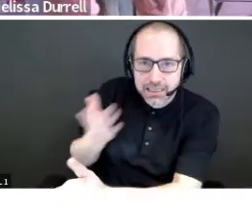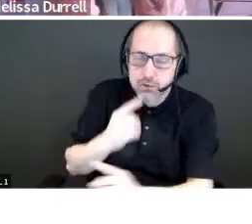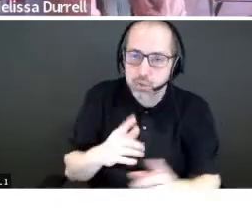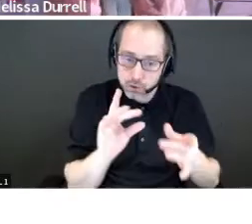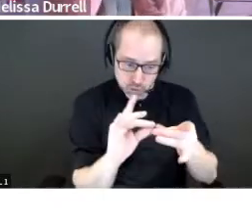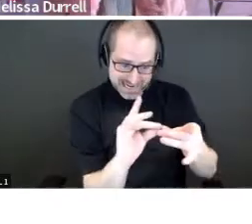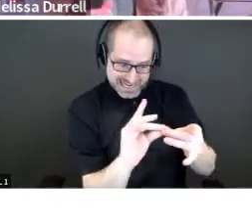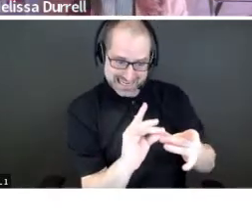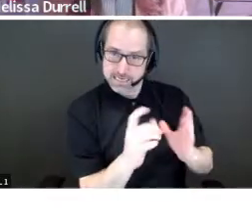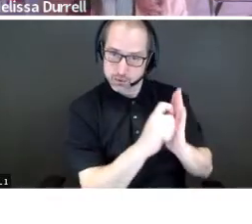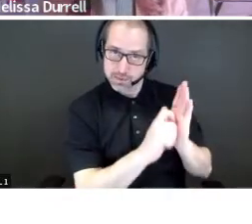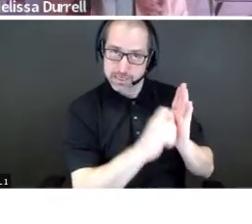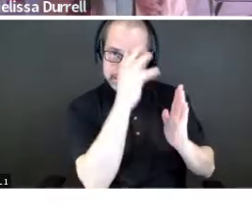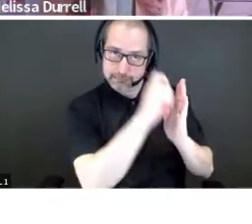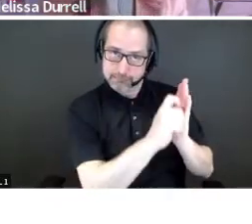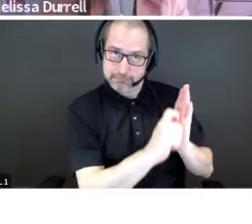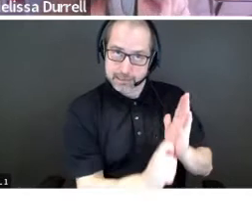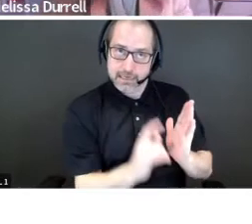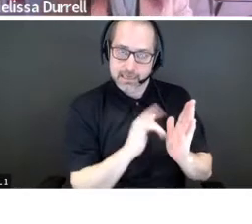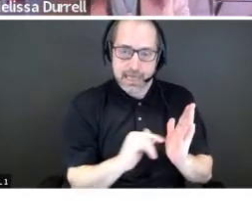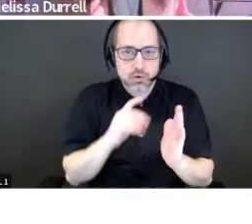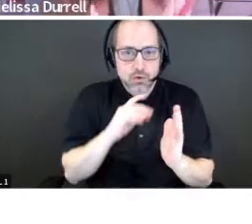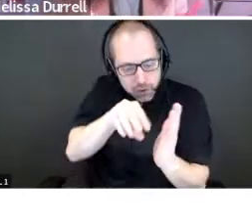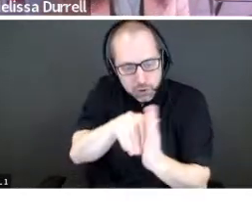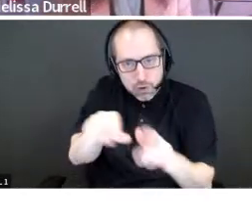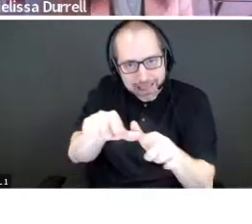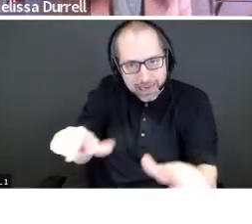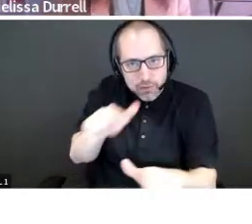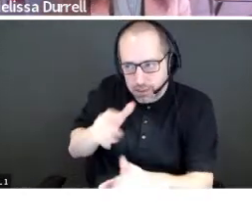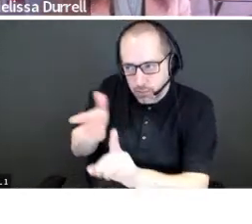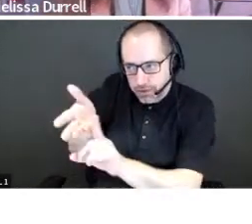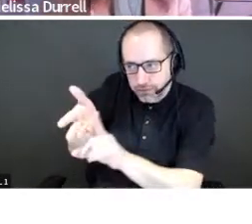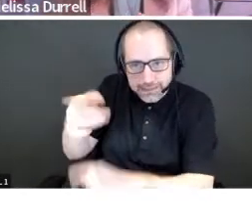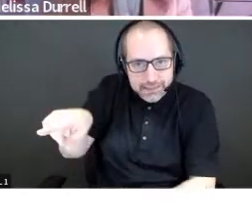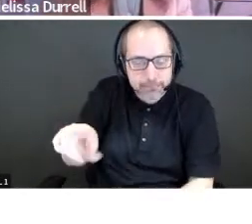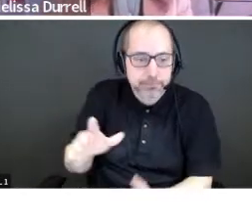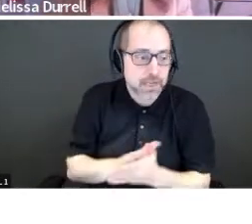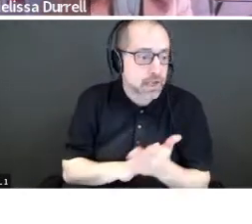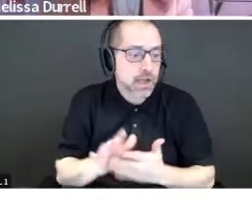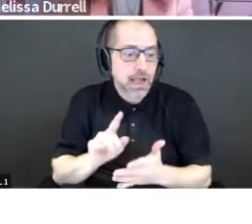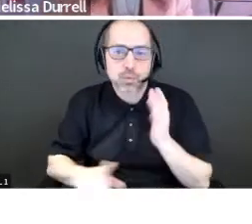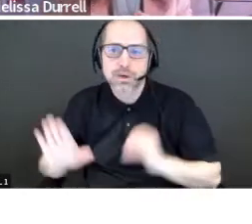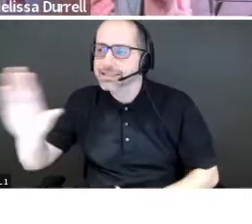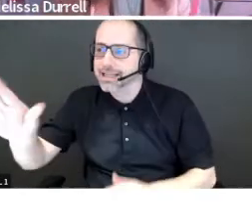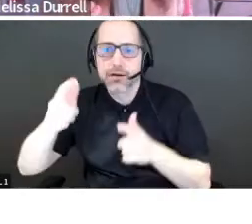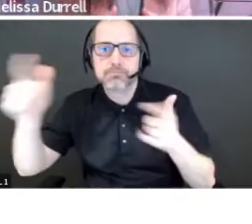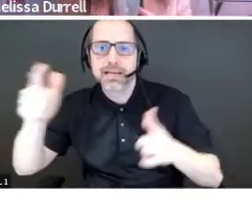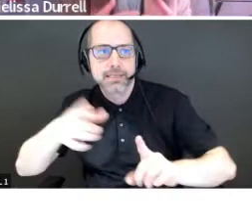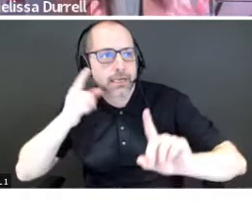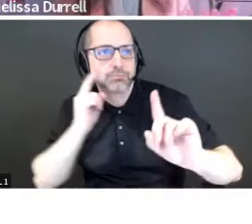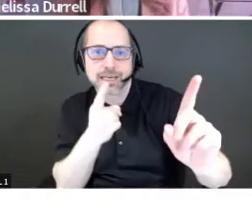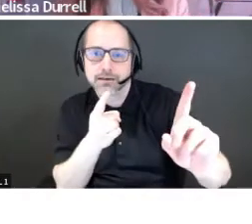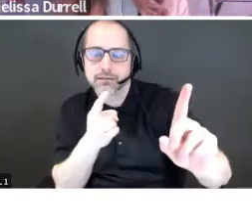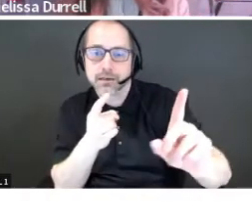language that addresses what that angel is looking for, what might be their biggest objective? Let's think about that. Is their biggest